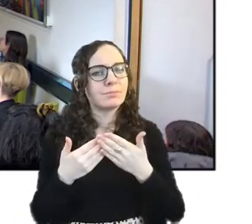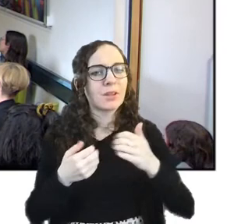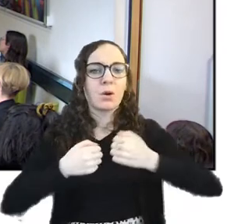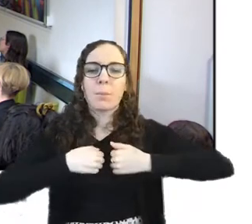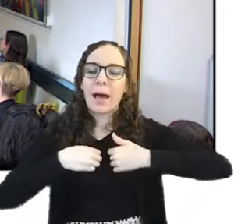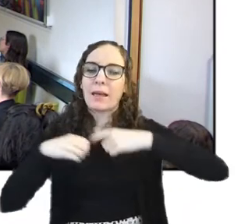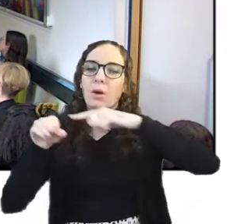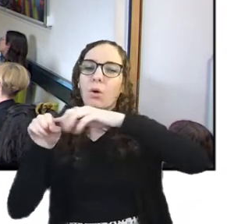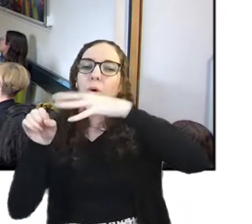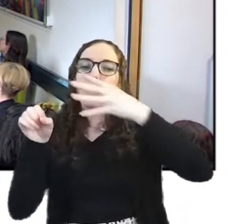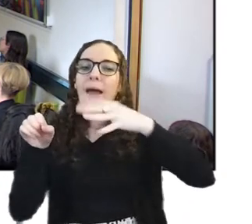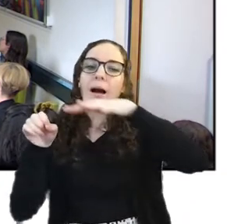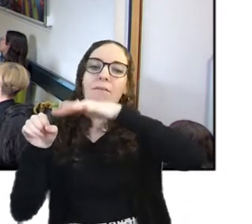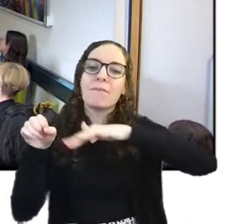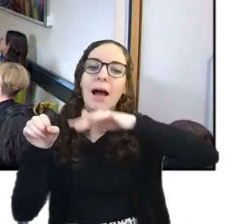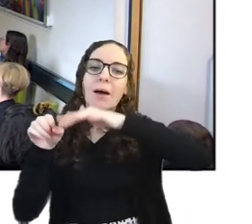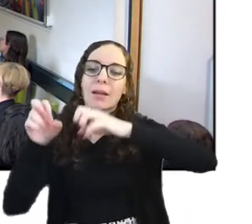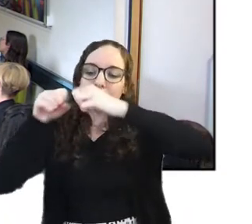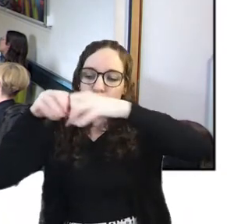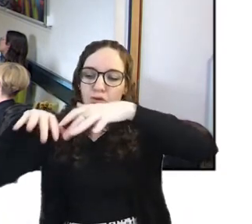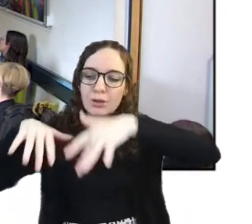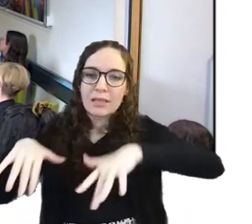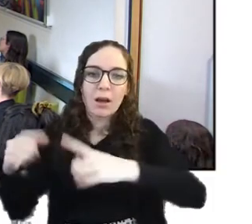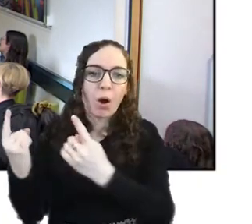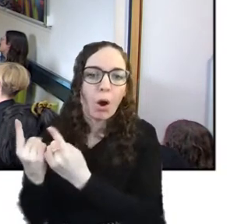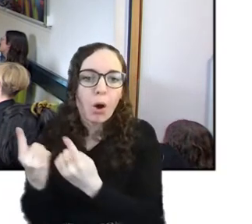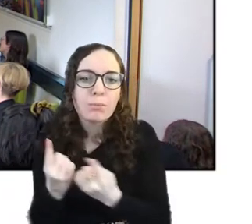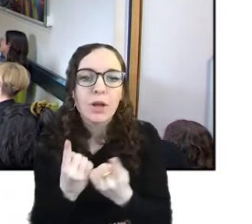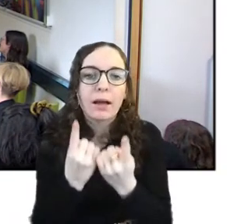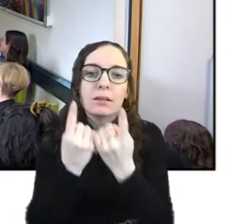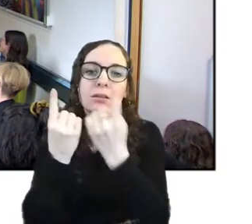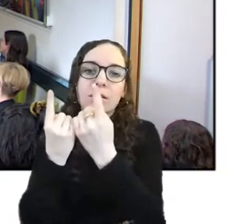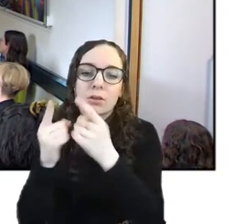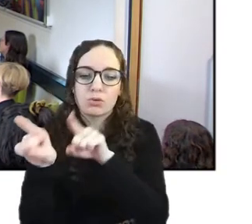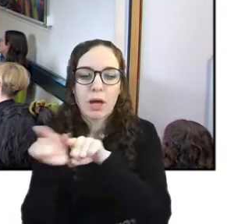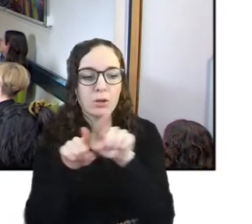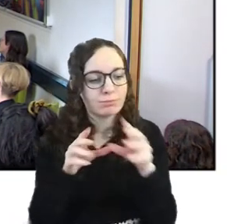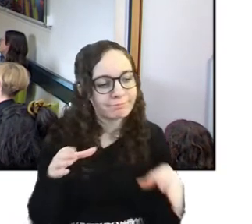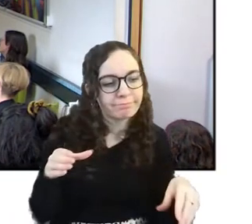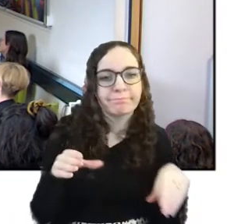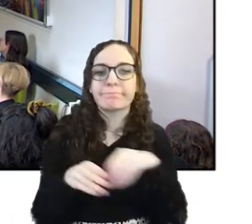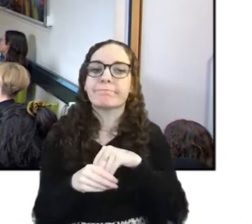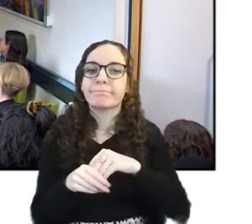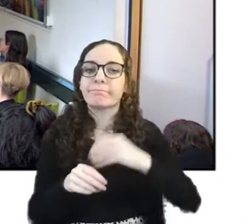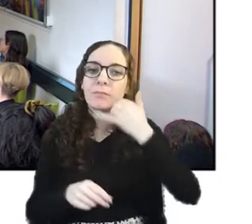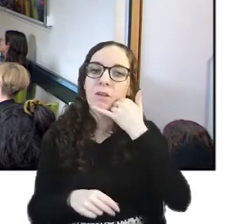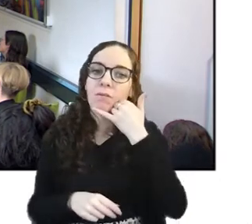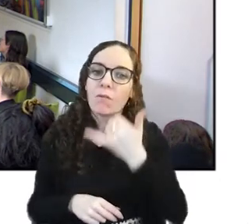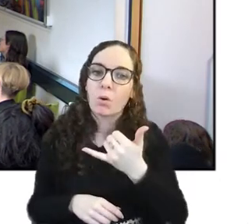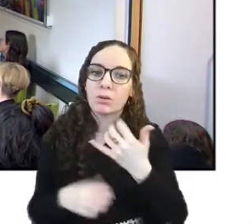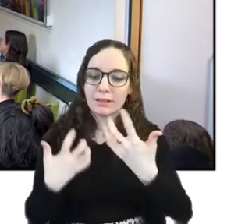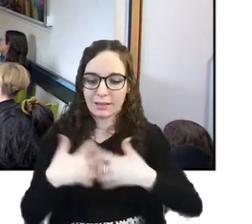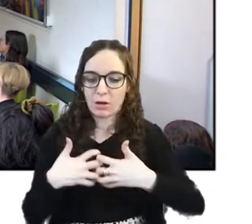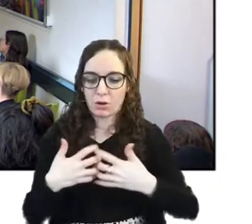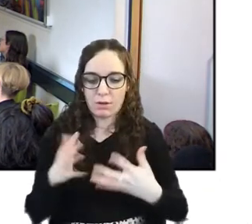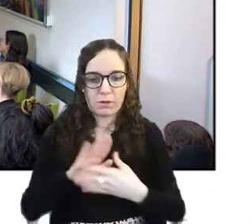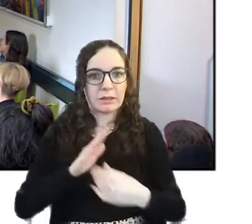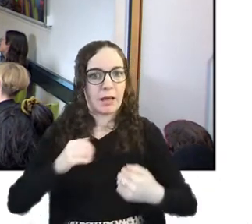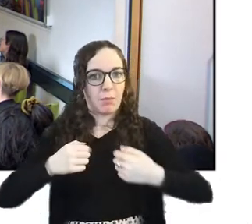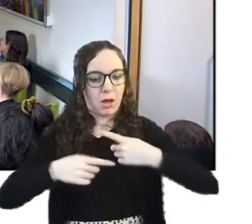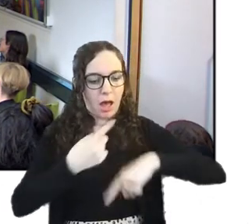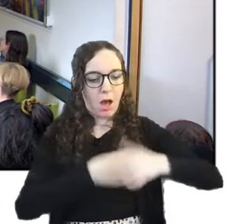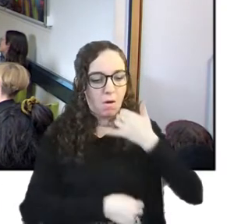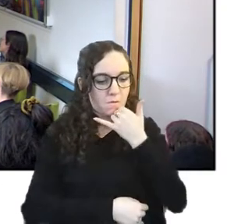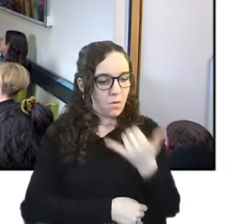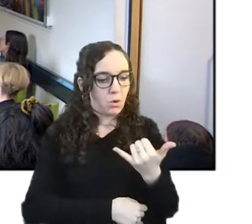objects and trying to incorporate phones and technology into that like in our phones there are minerals that are from this from the